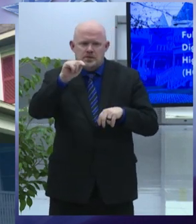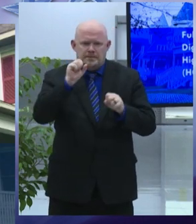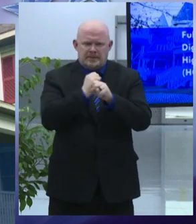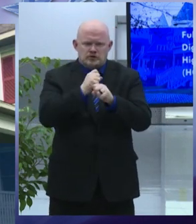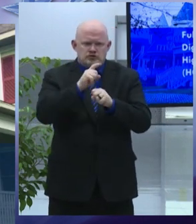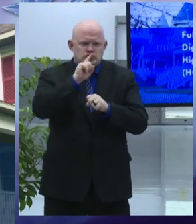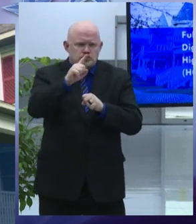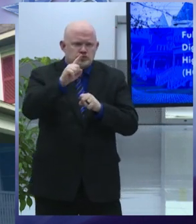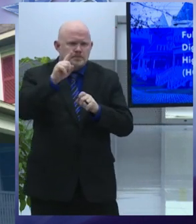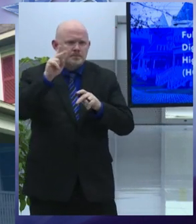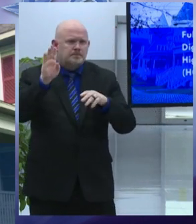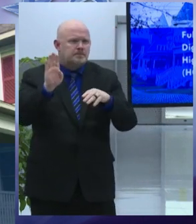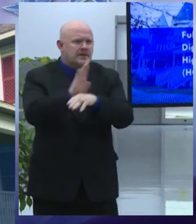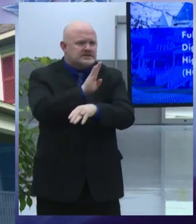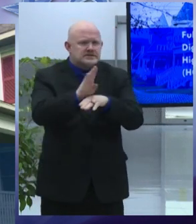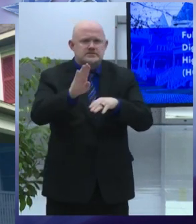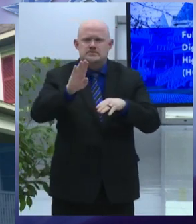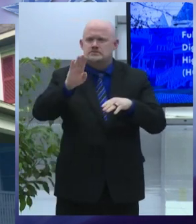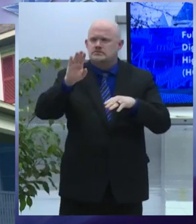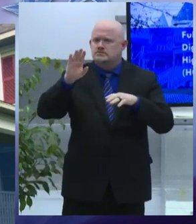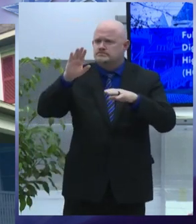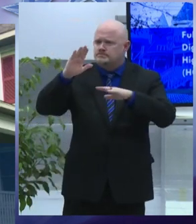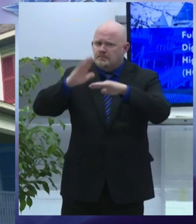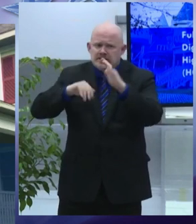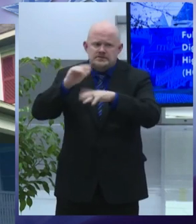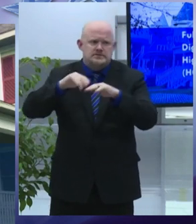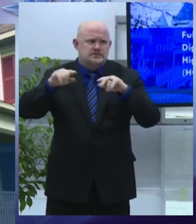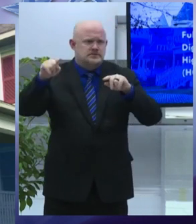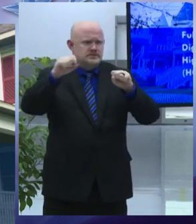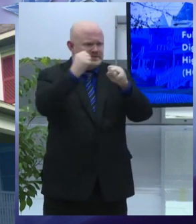for our children families and at-risk neighbors